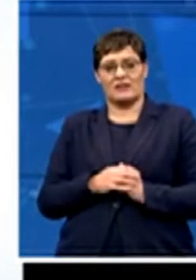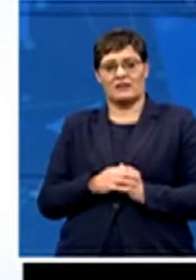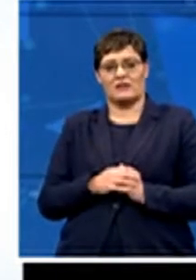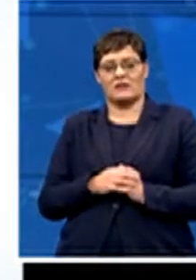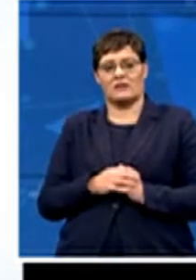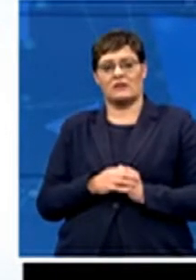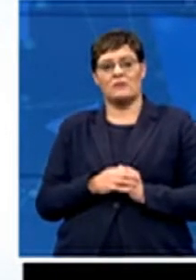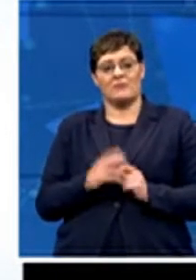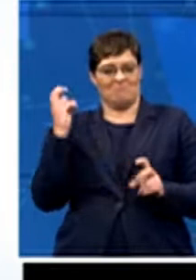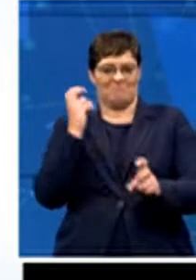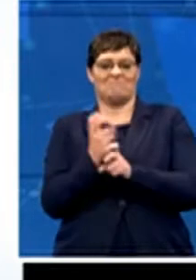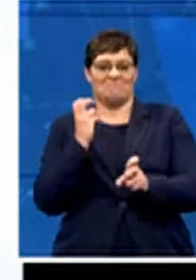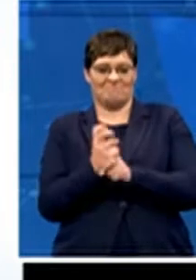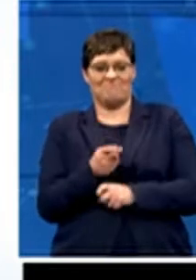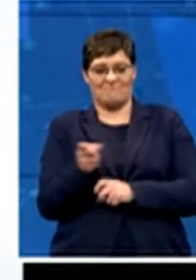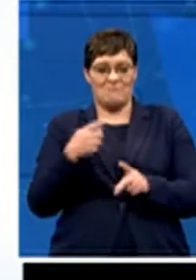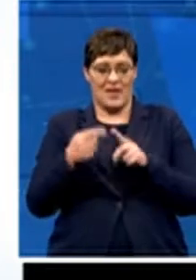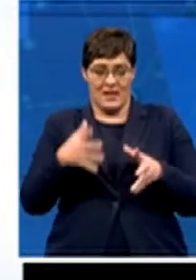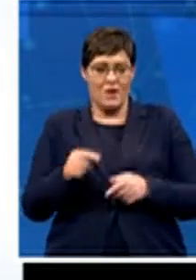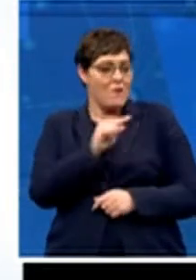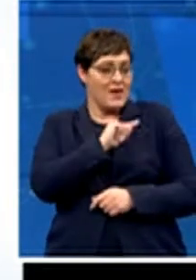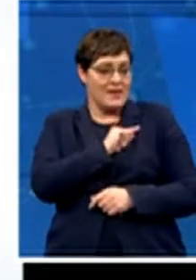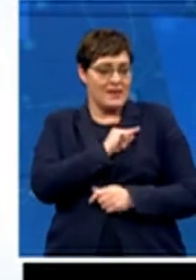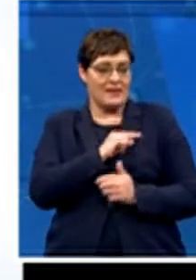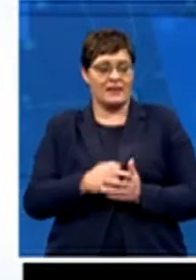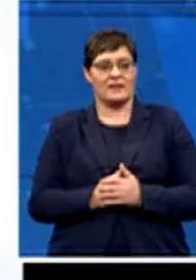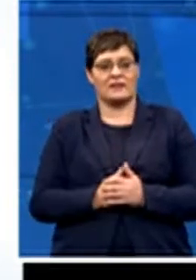that was because essentially what was happening is